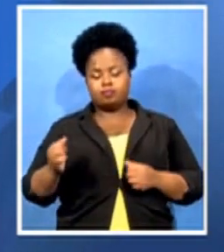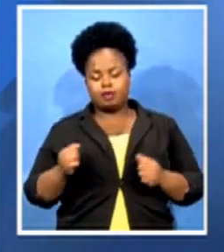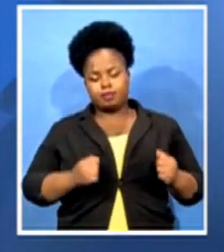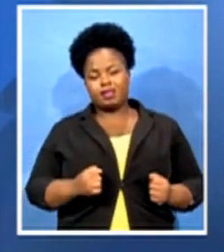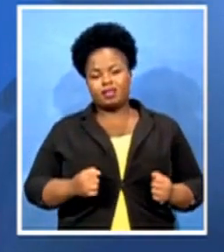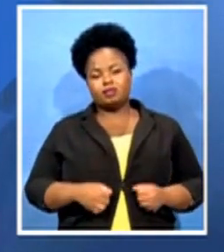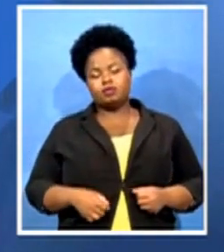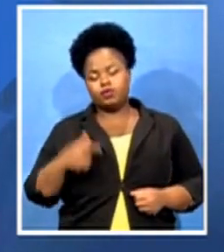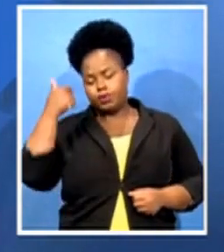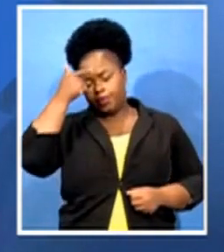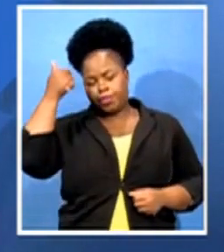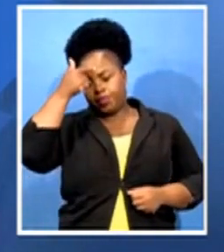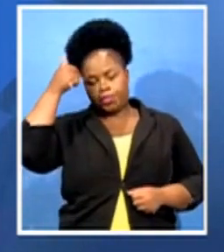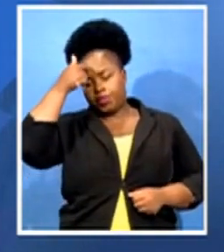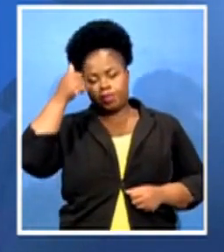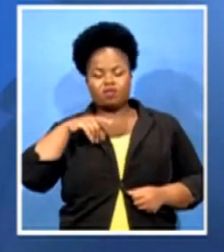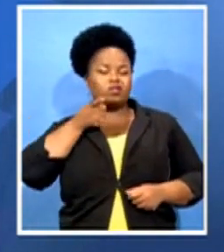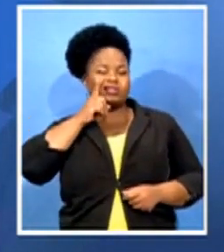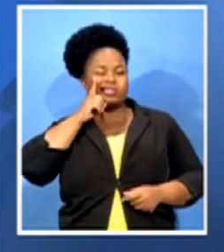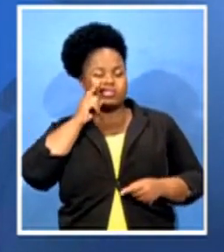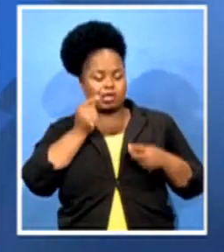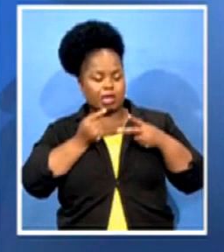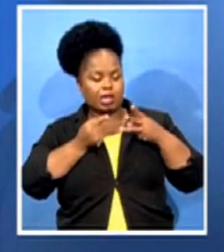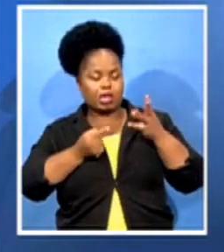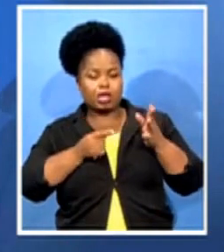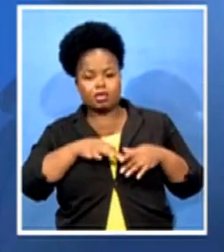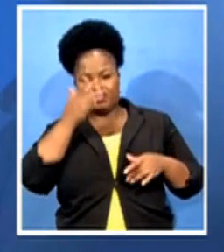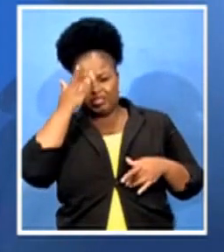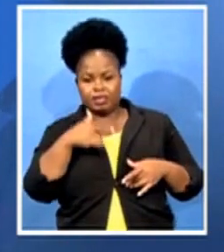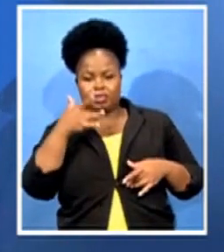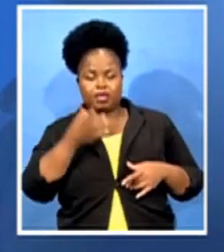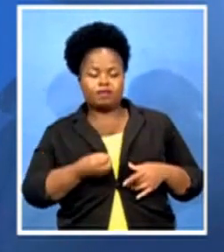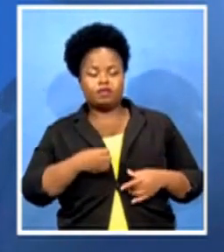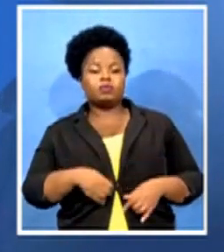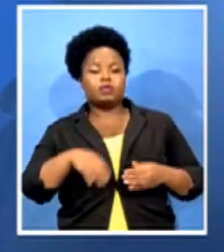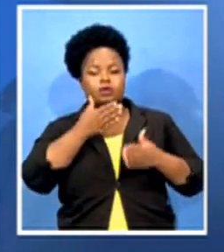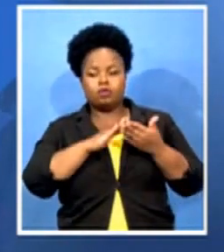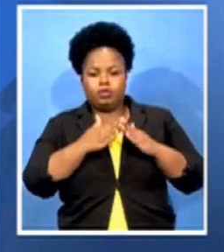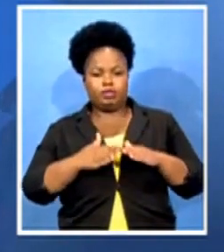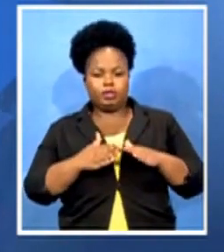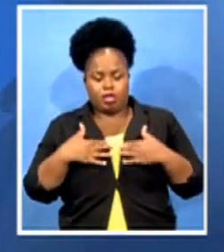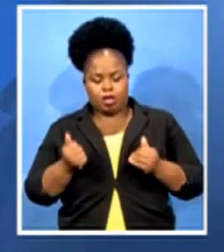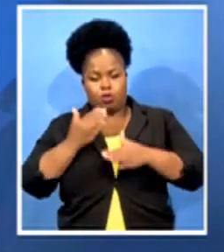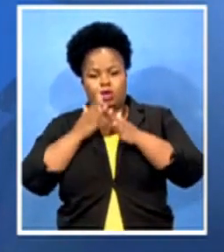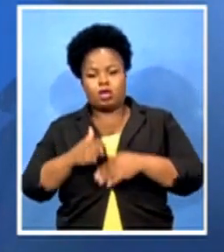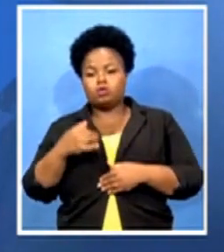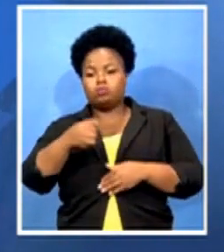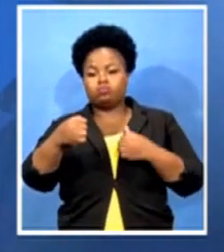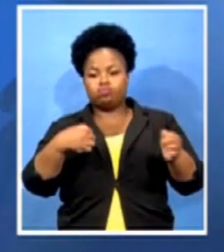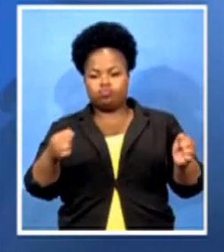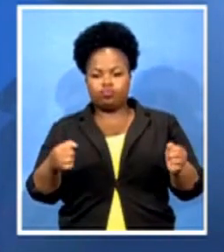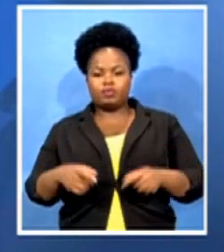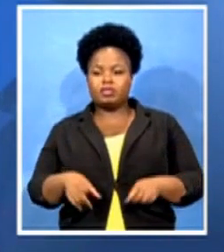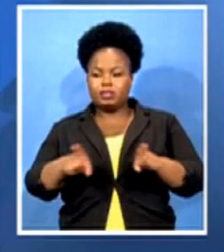reinforced by a number of community health workers that we've deployed. We've also, as a province, beefed up the staff for people